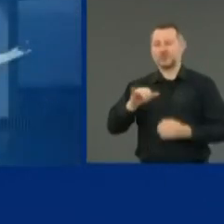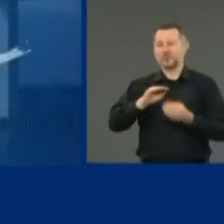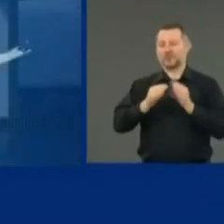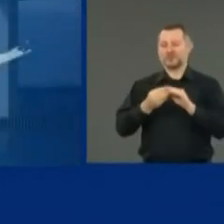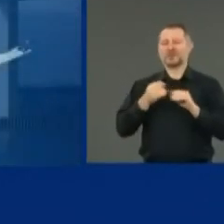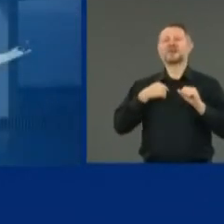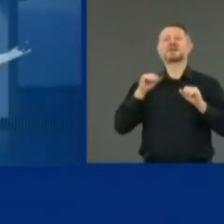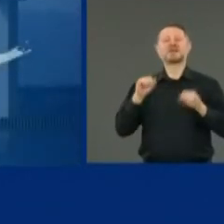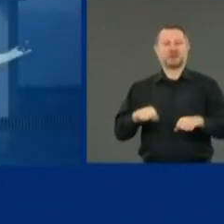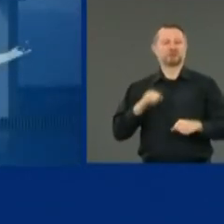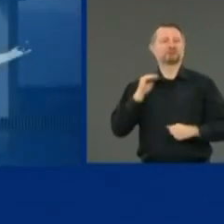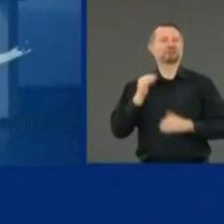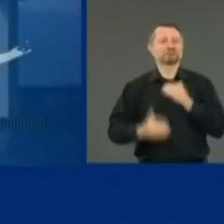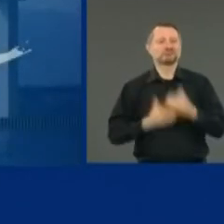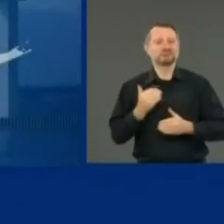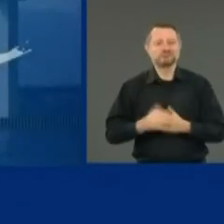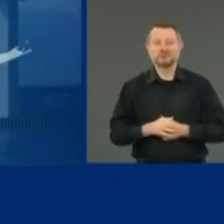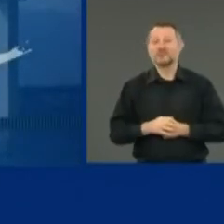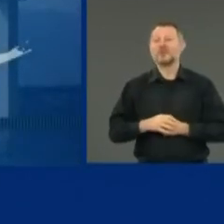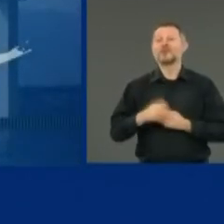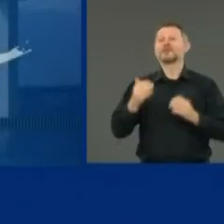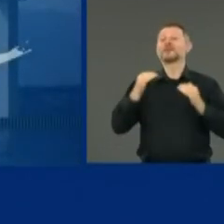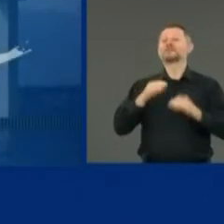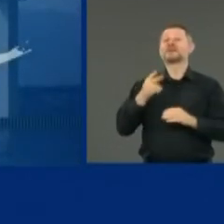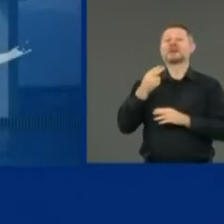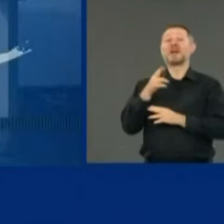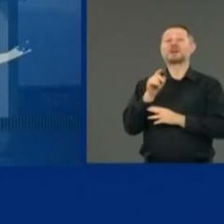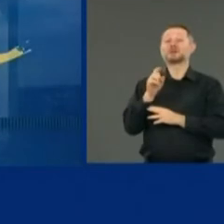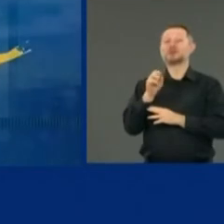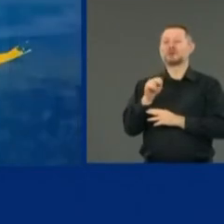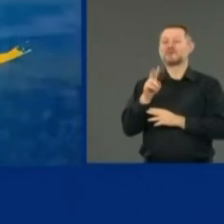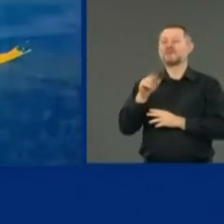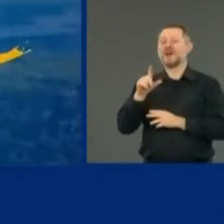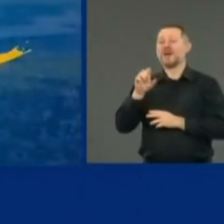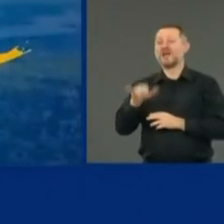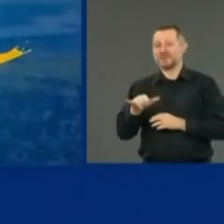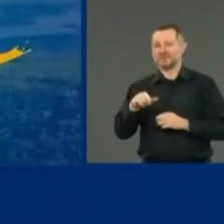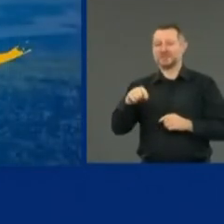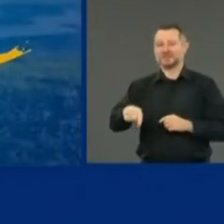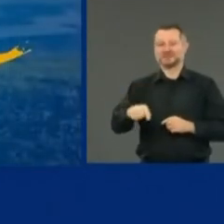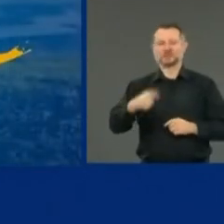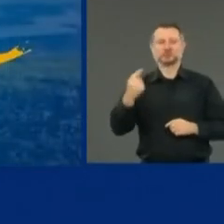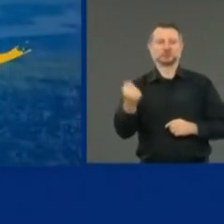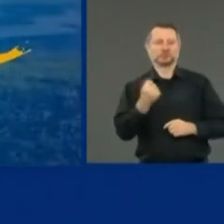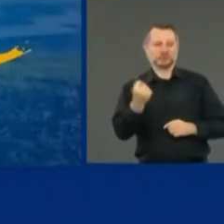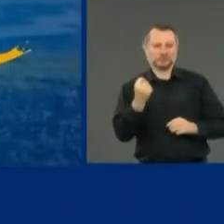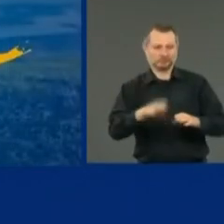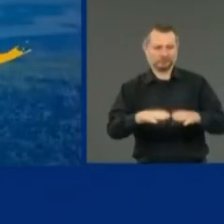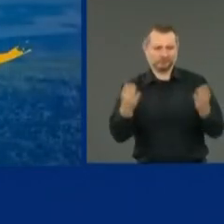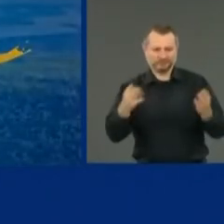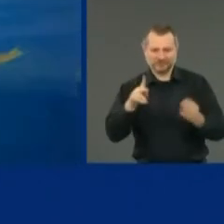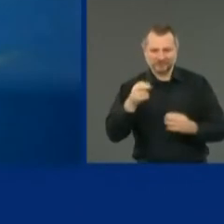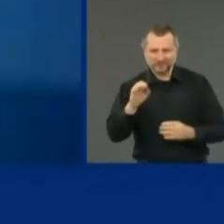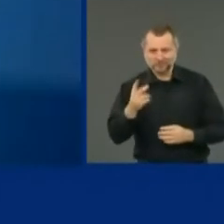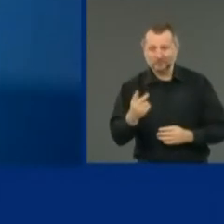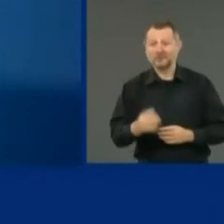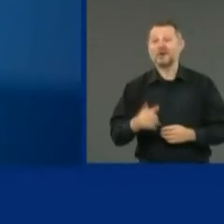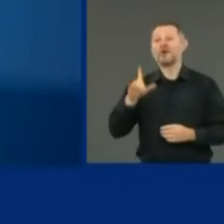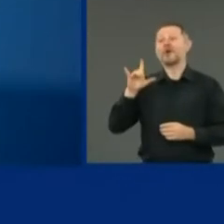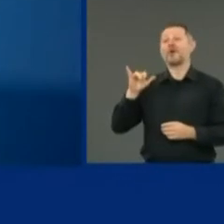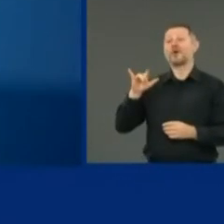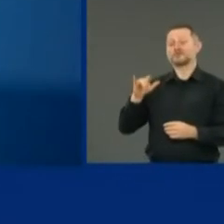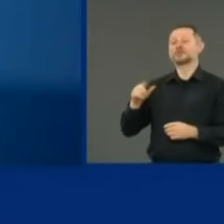the reopening. Hudson Valley is on track for Phase 2 on Tuesday. Long Island is on track for Phase 2 on Wednesday.